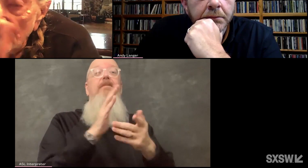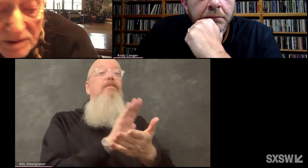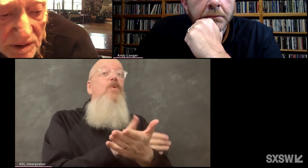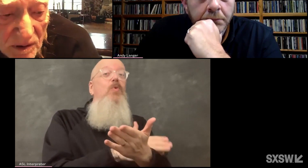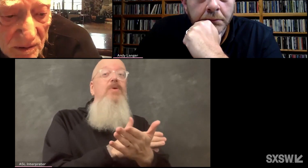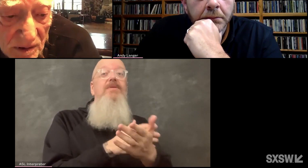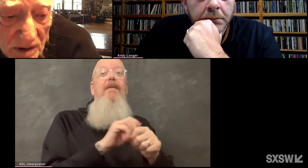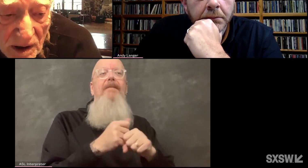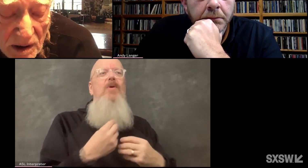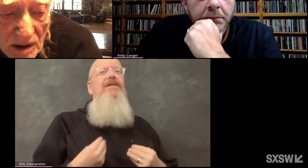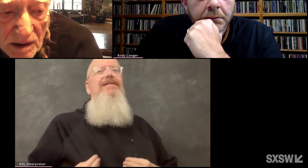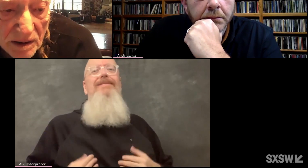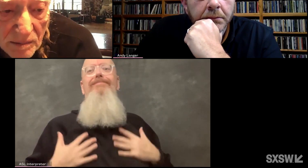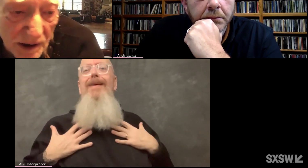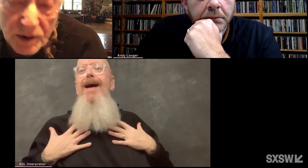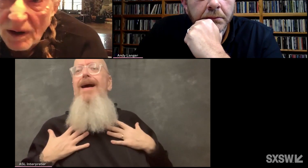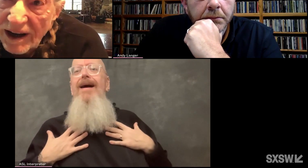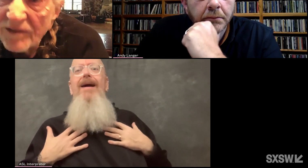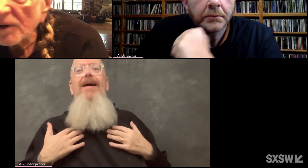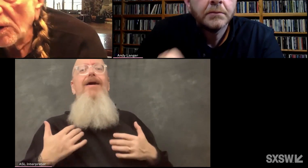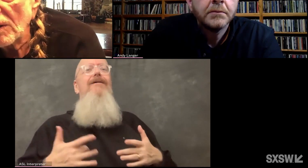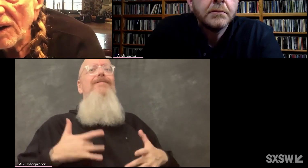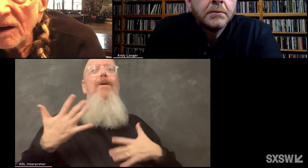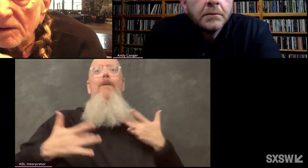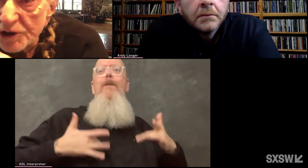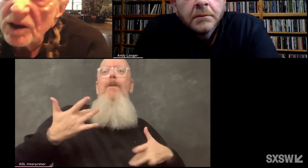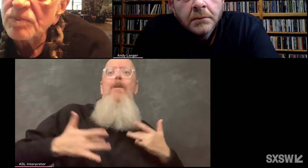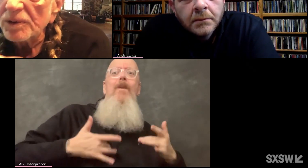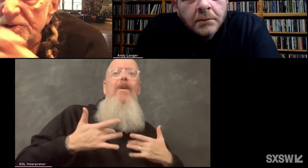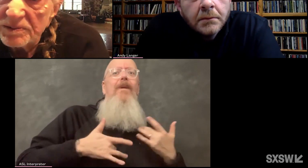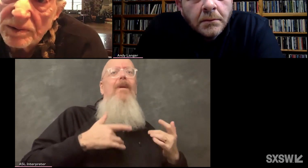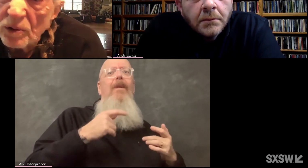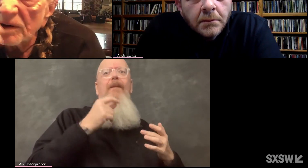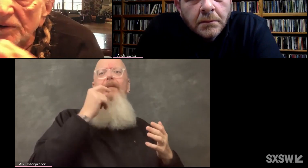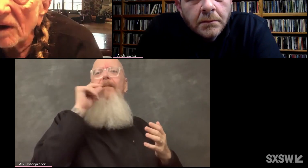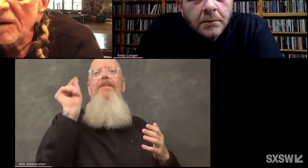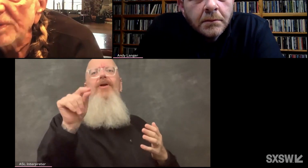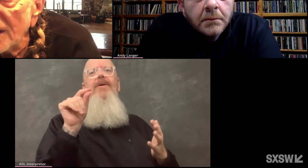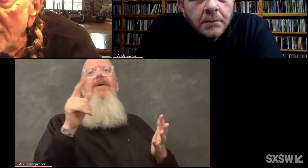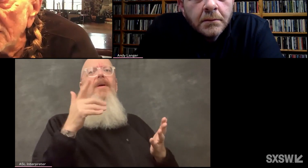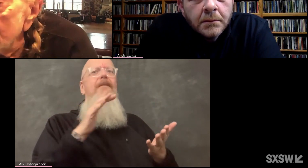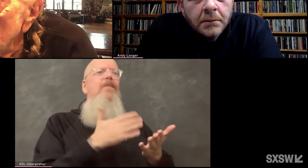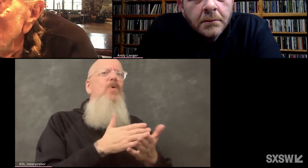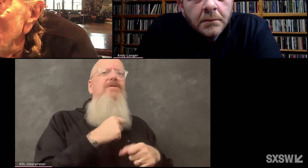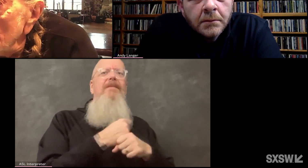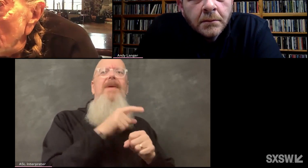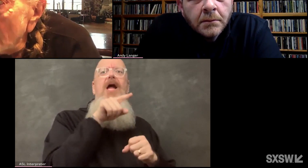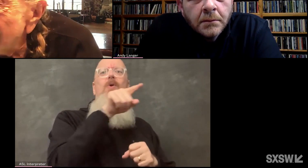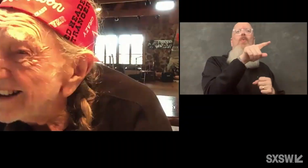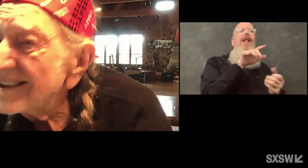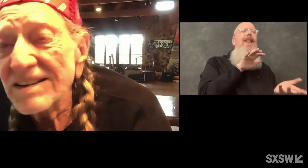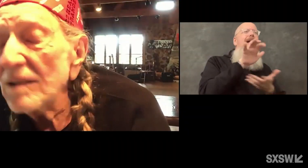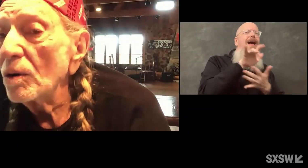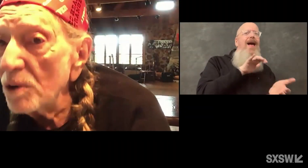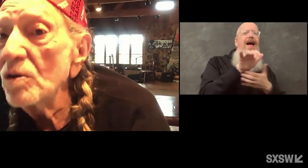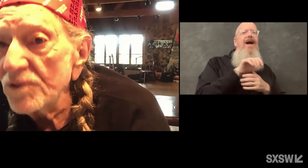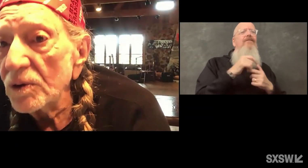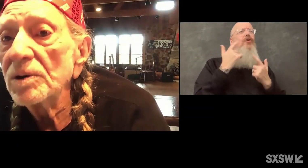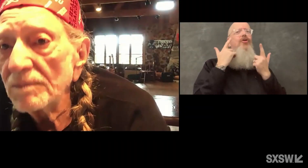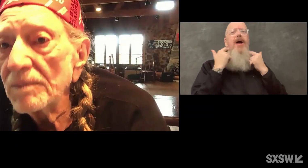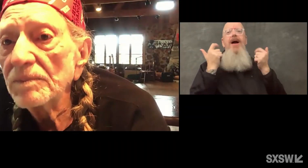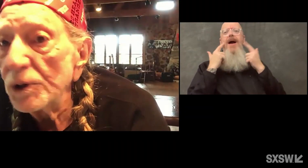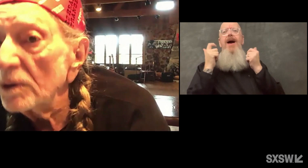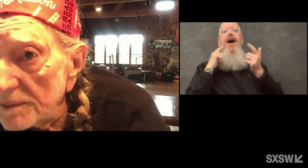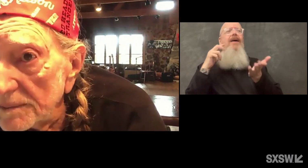period. You know, it'll make you laugh or cry or jump or whatever, clap your hands and anything that will